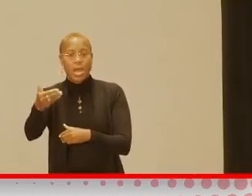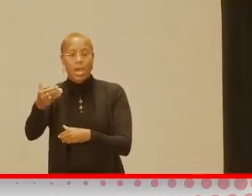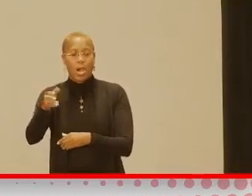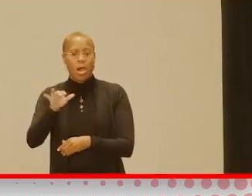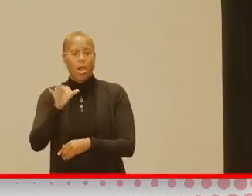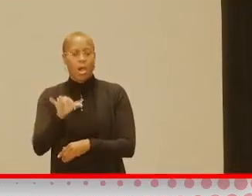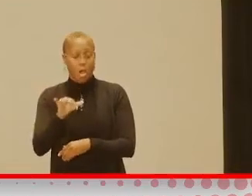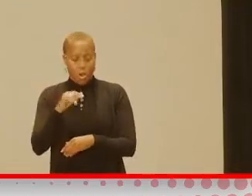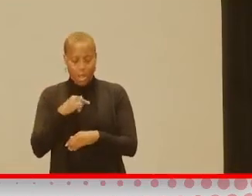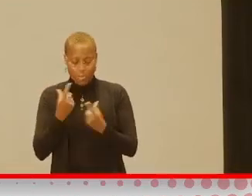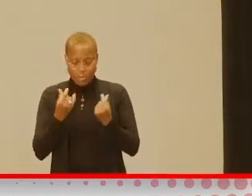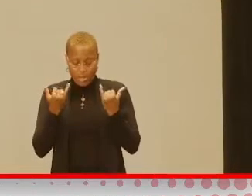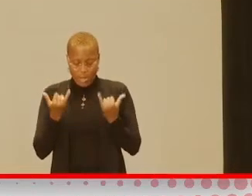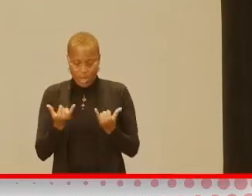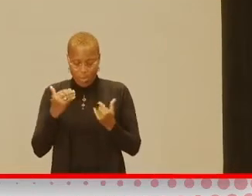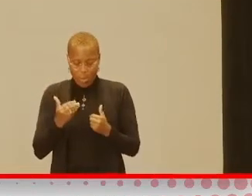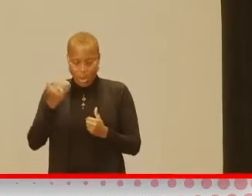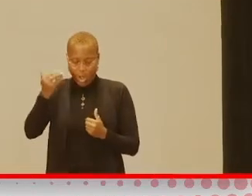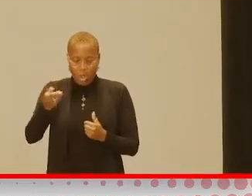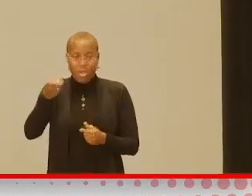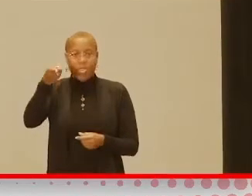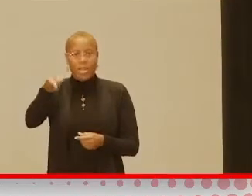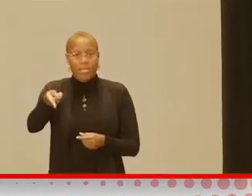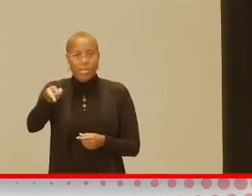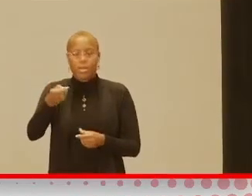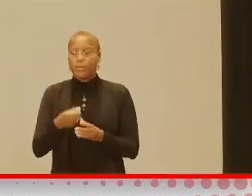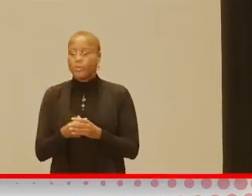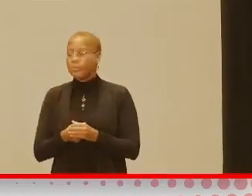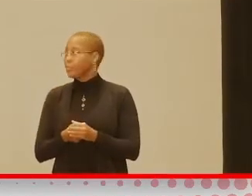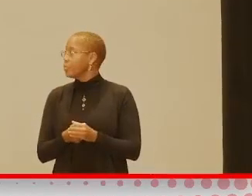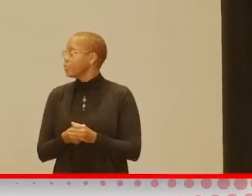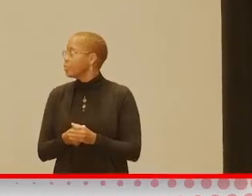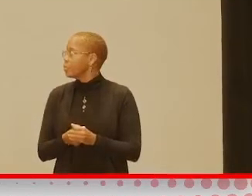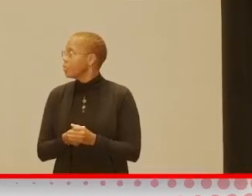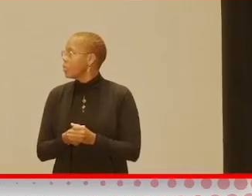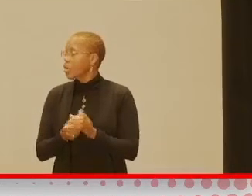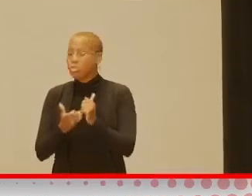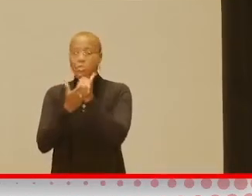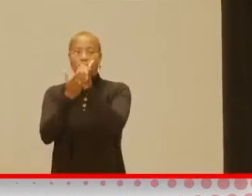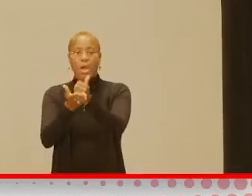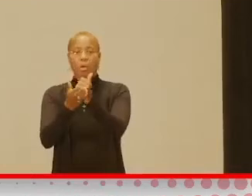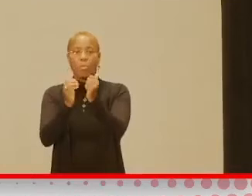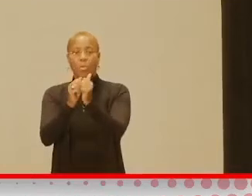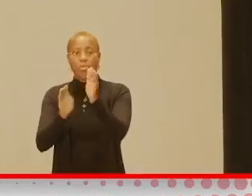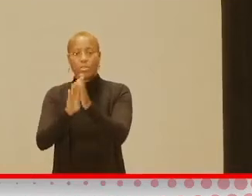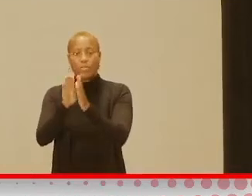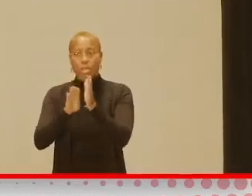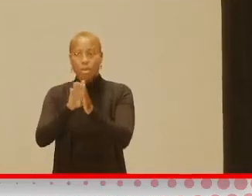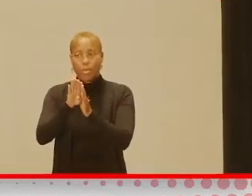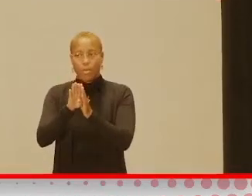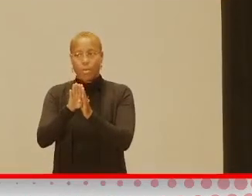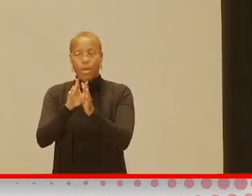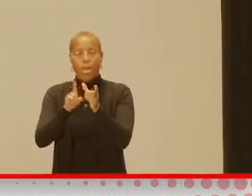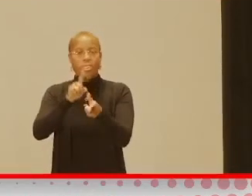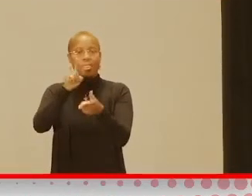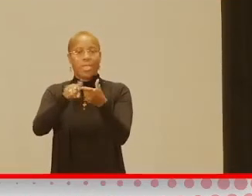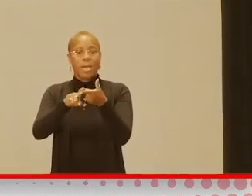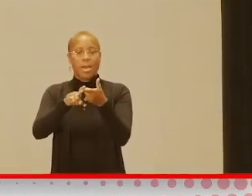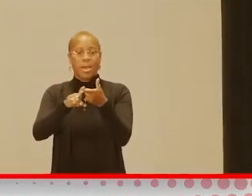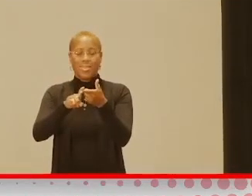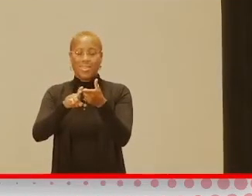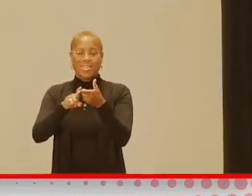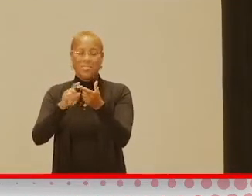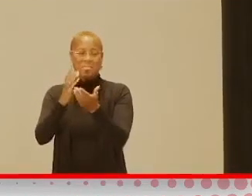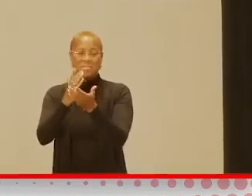on the page and, you know, using those things to help with their development. And then these are just some fun